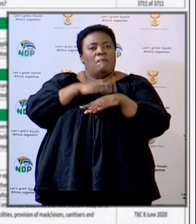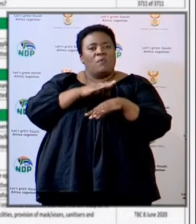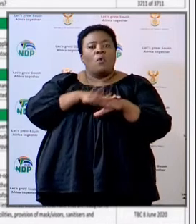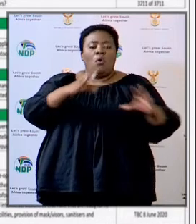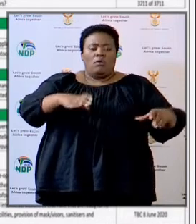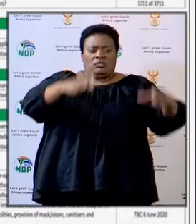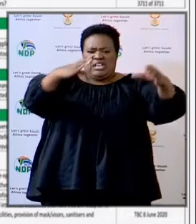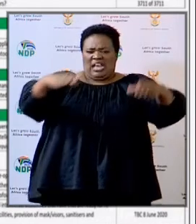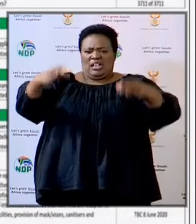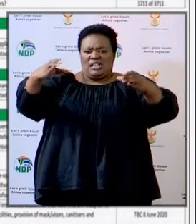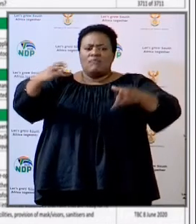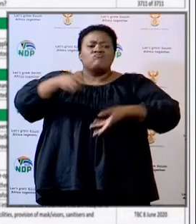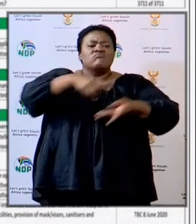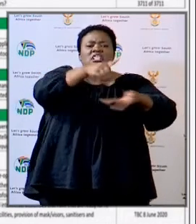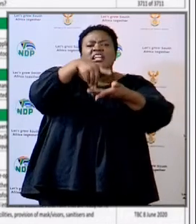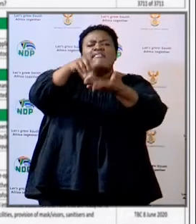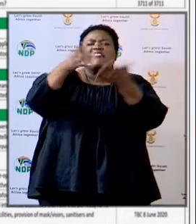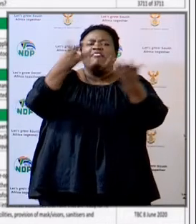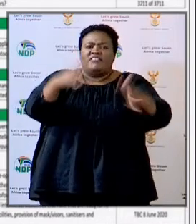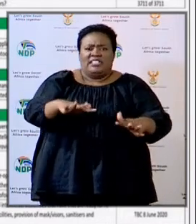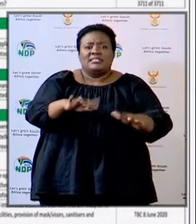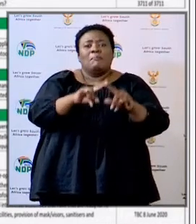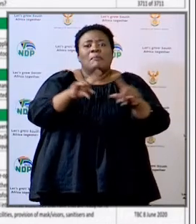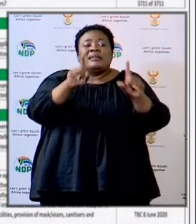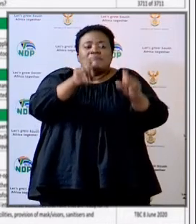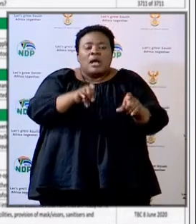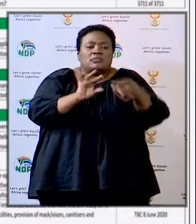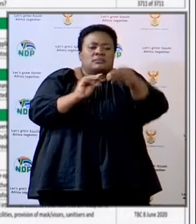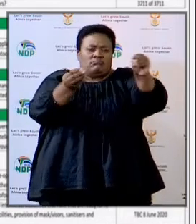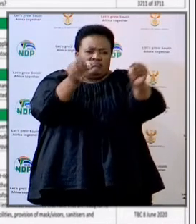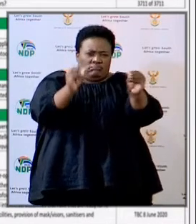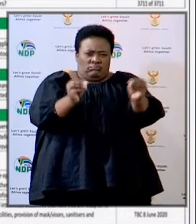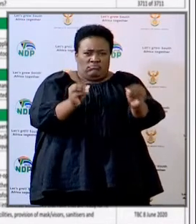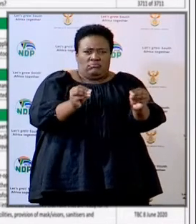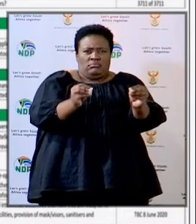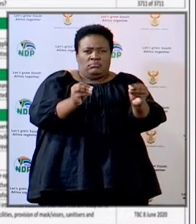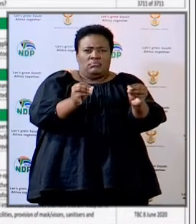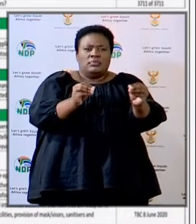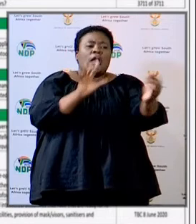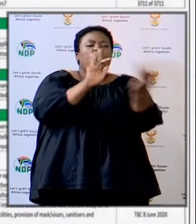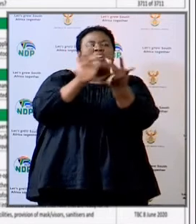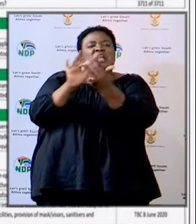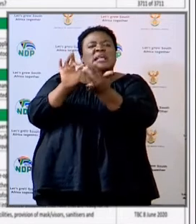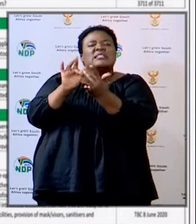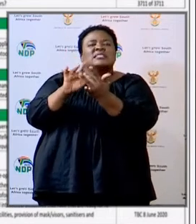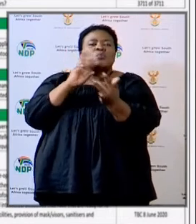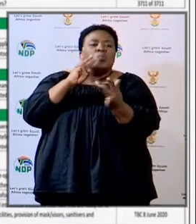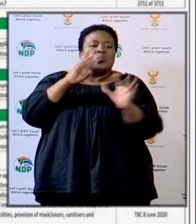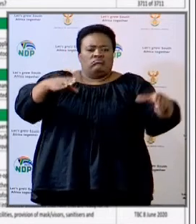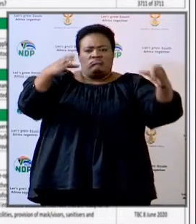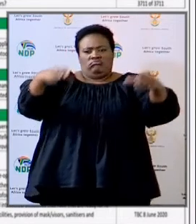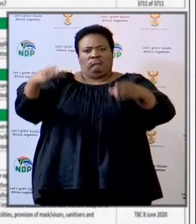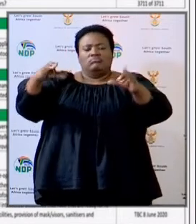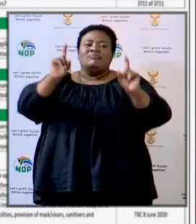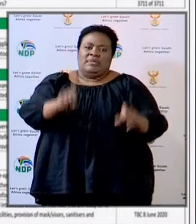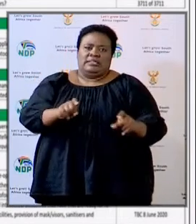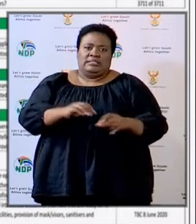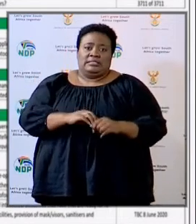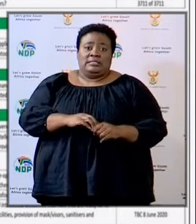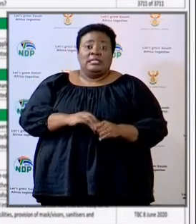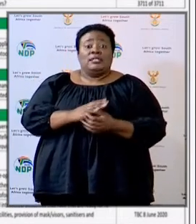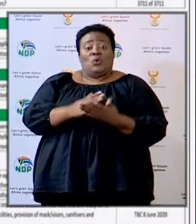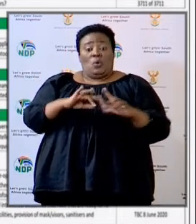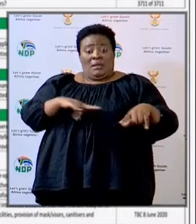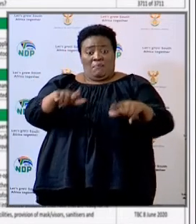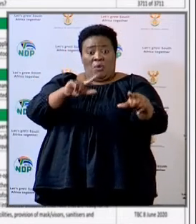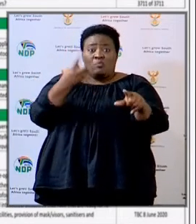installation, but in Limpopo they have all the water tanks that they require. In fact, at some